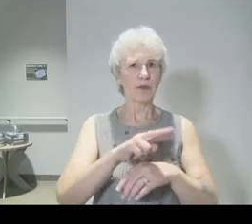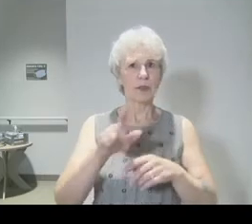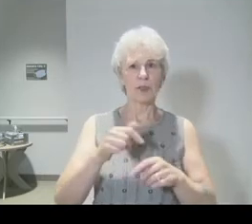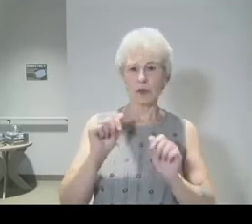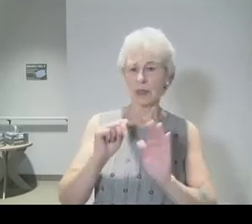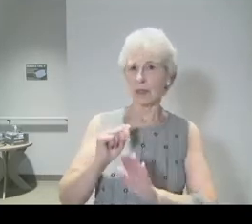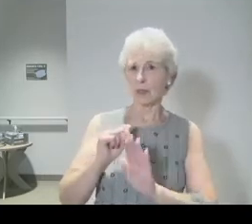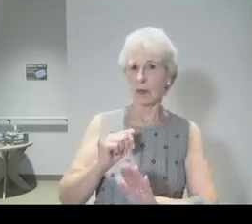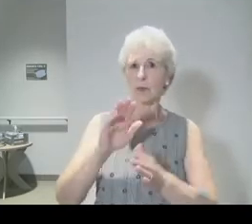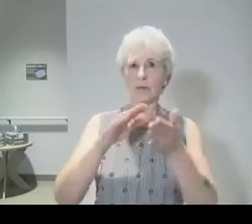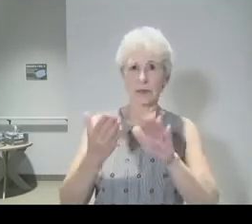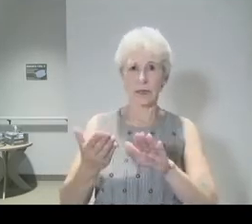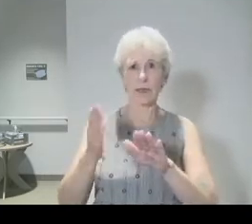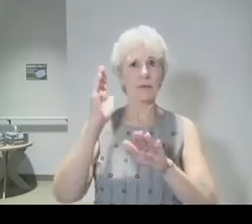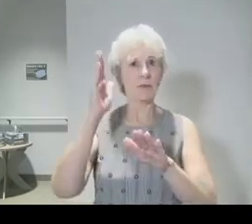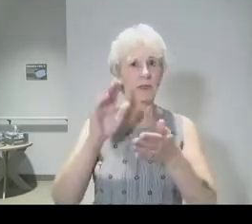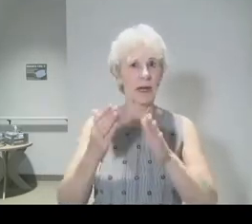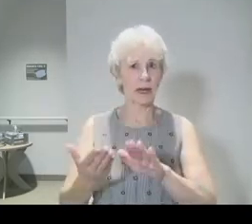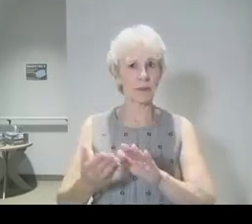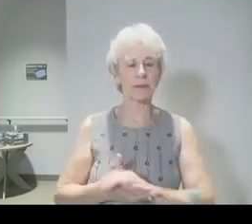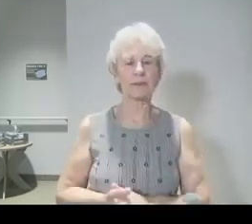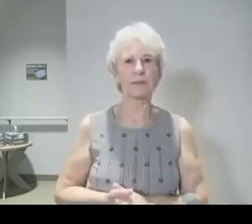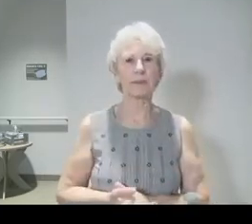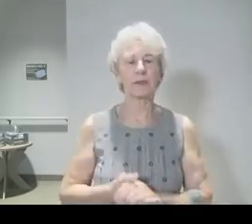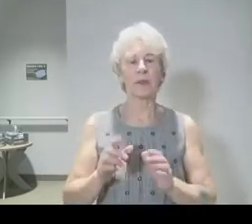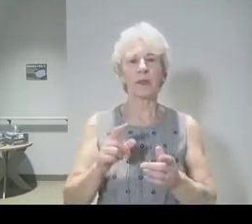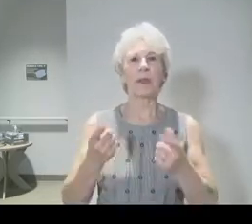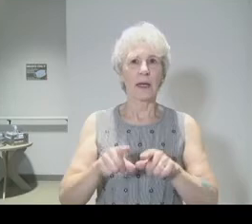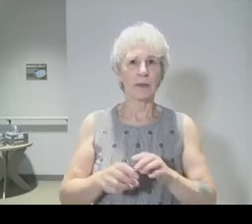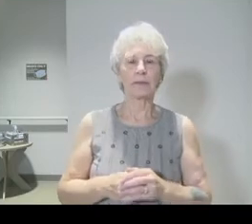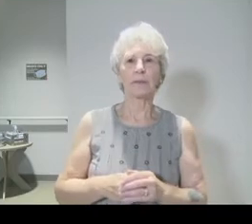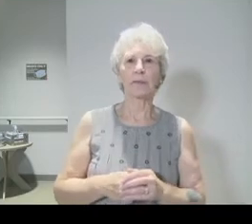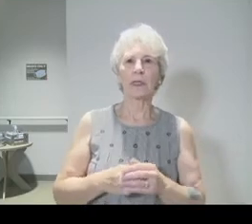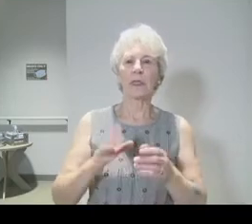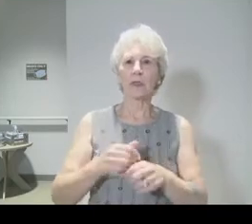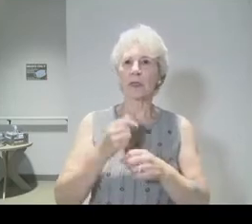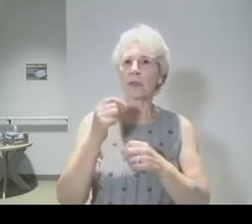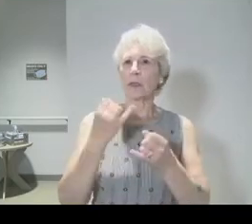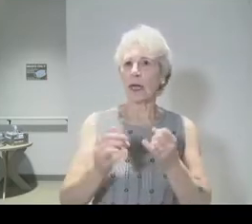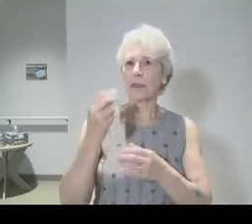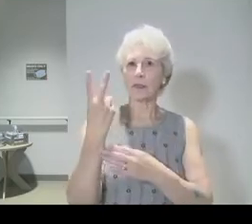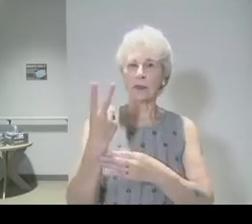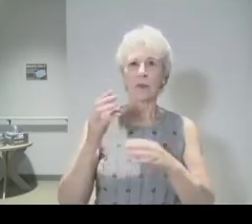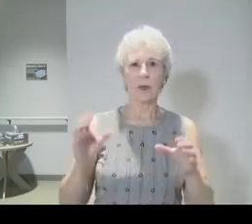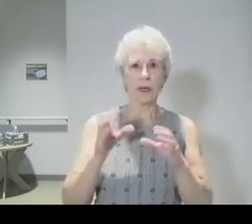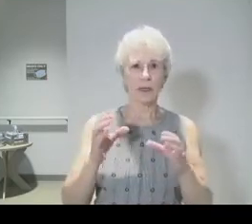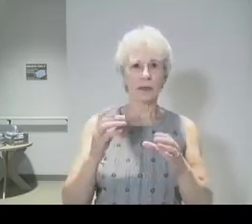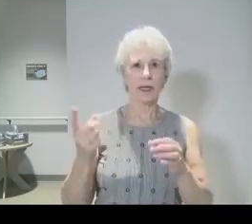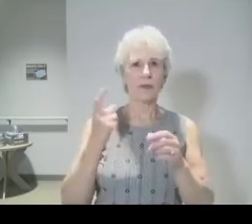come. So Jesus took the last two acts of the Passover meal and he forever